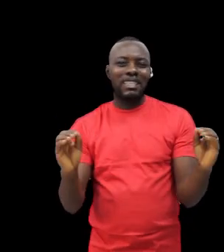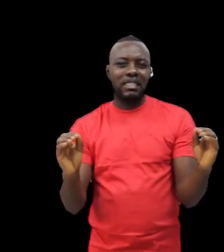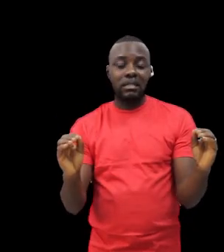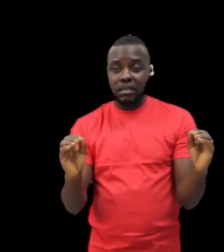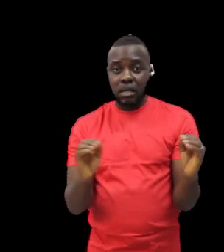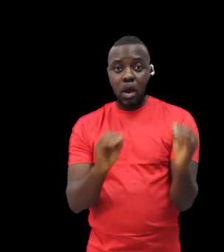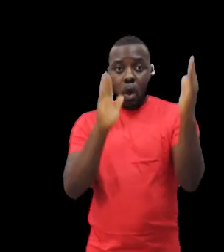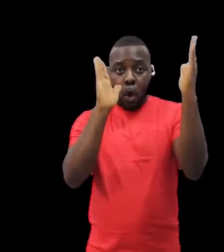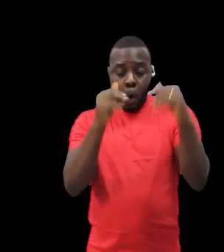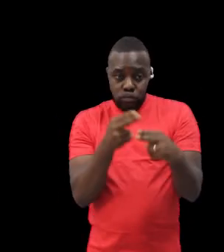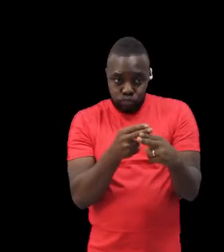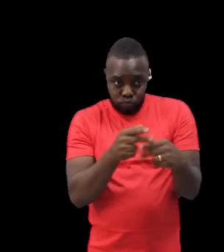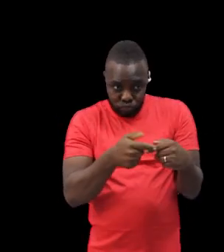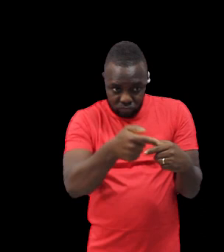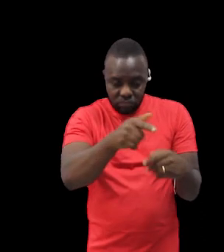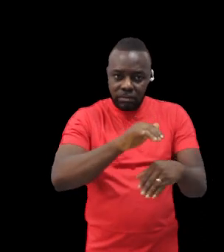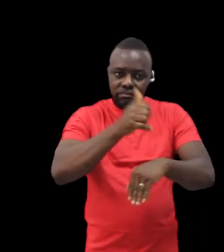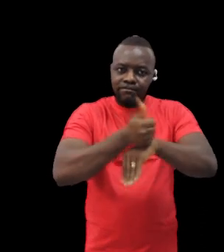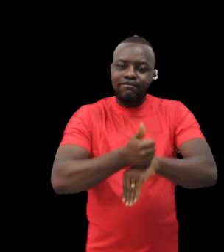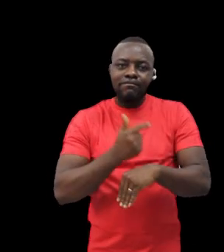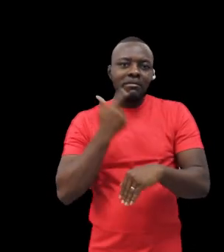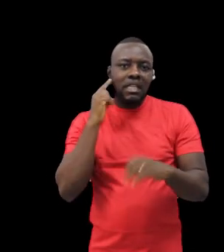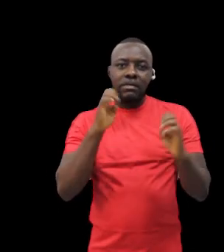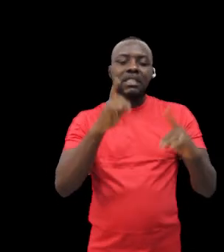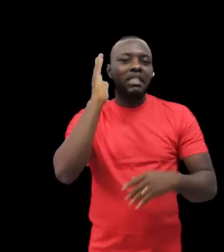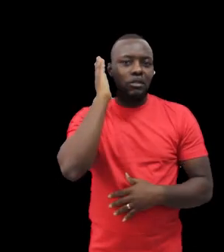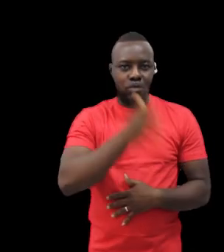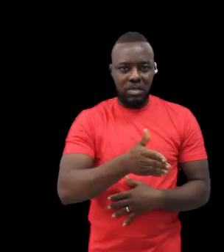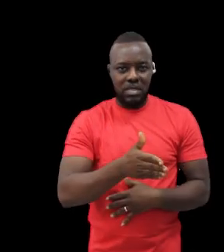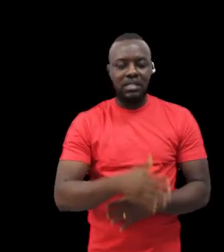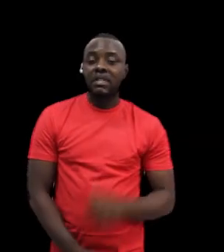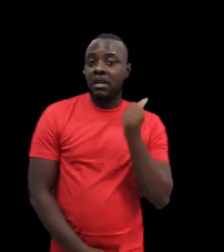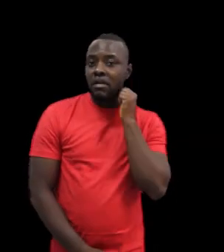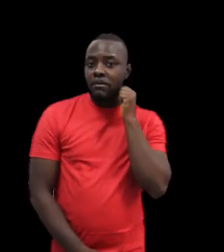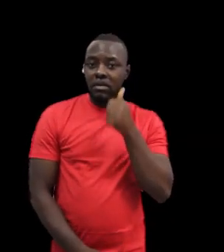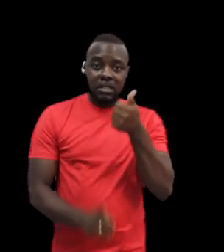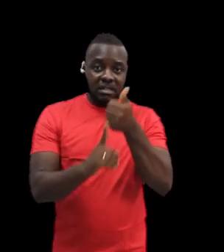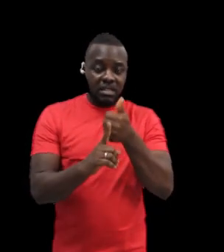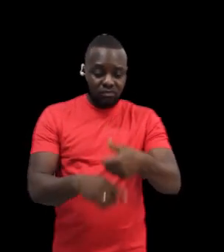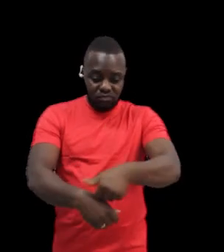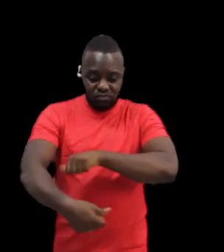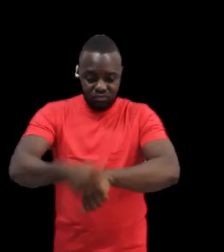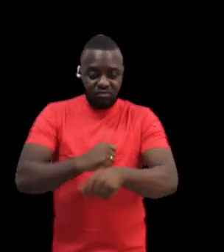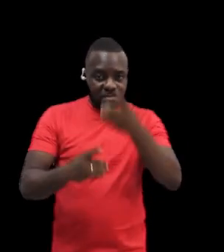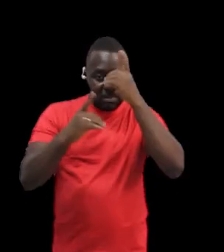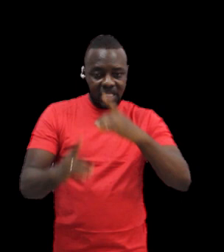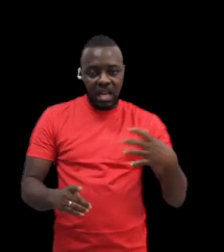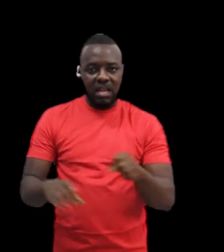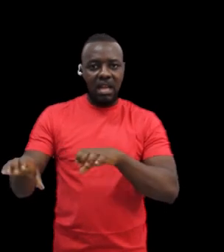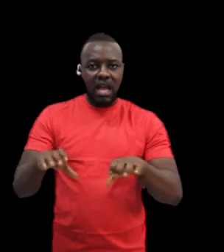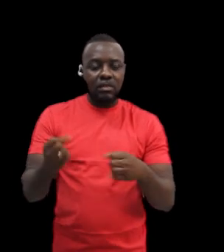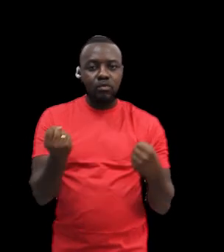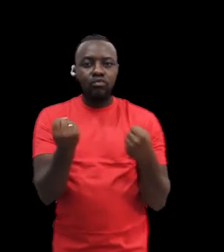Deaf in Ghana. We hope to have a small school for the Deaf just as soon as possible. Foster would take action to support sign